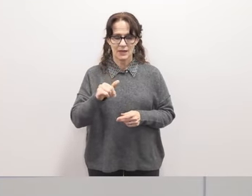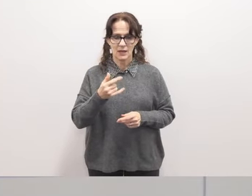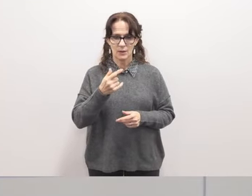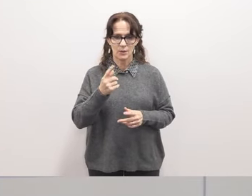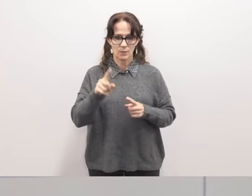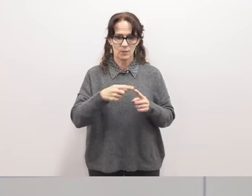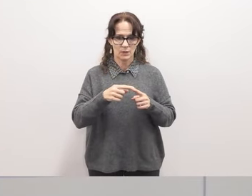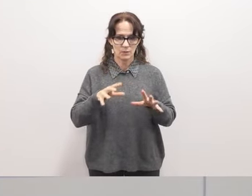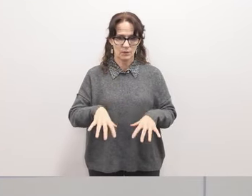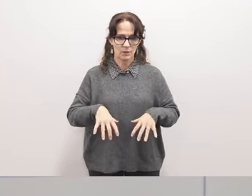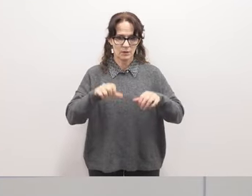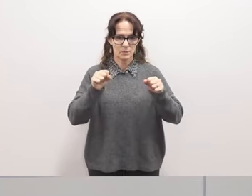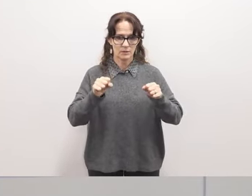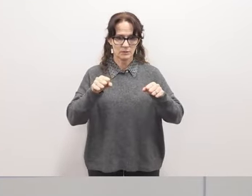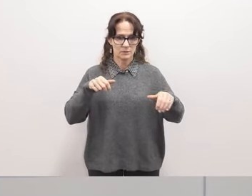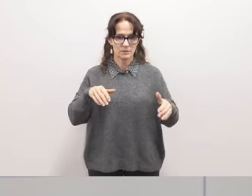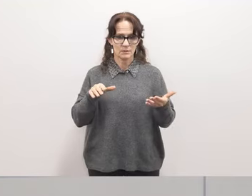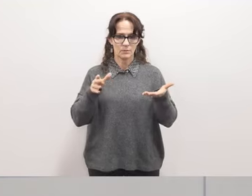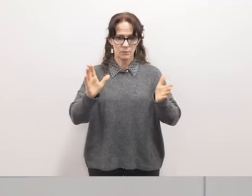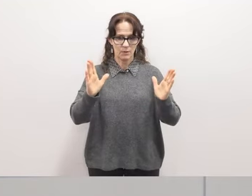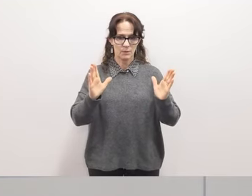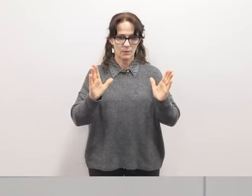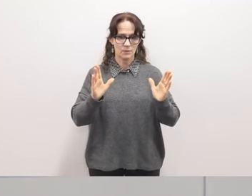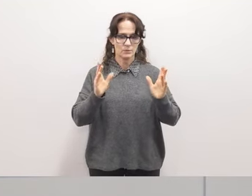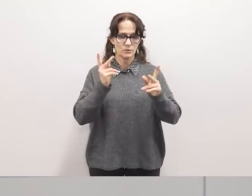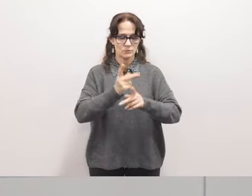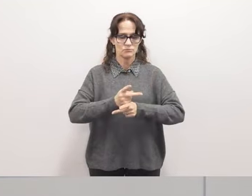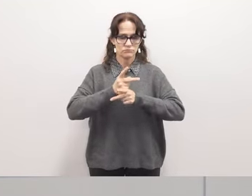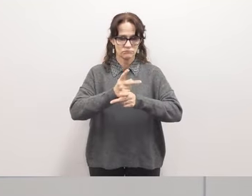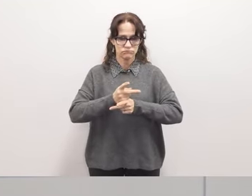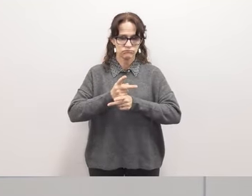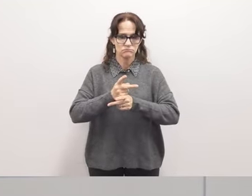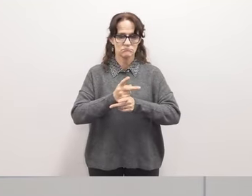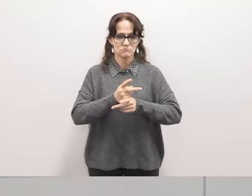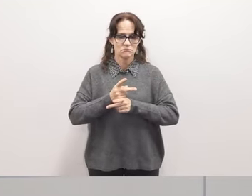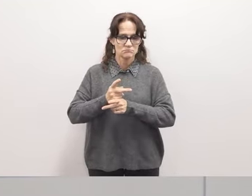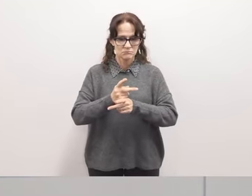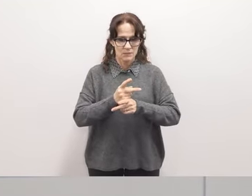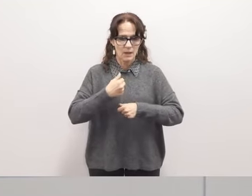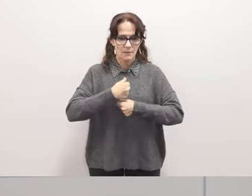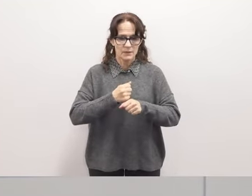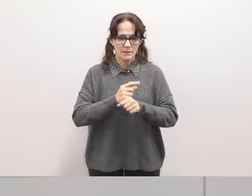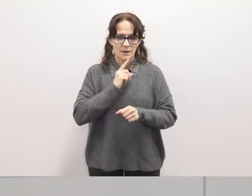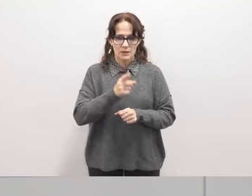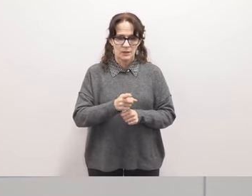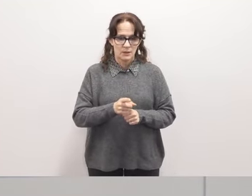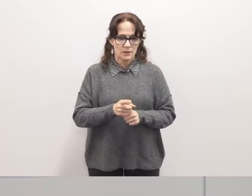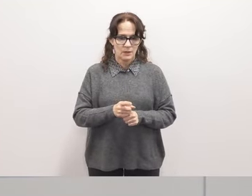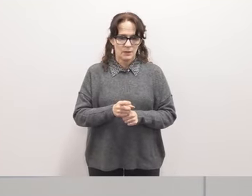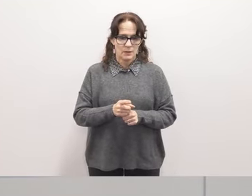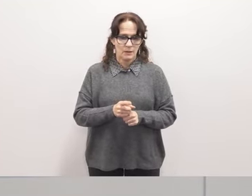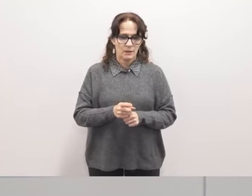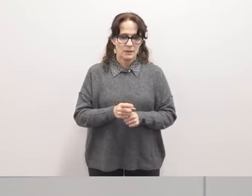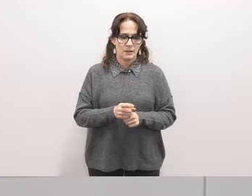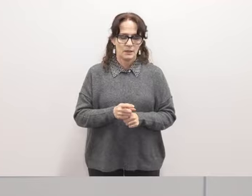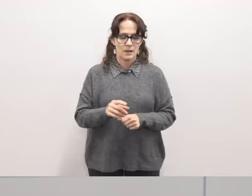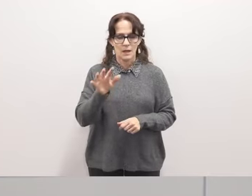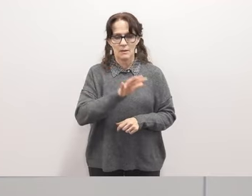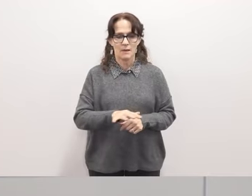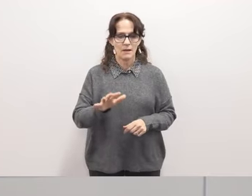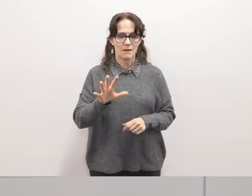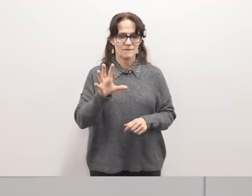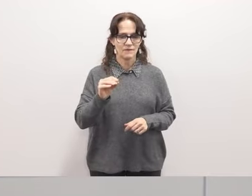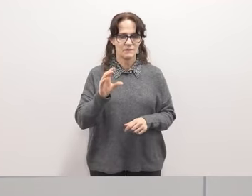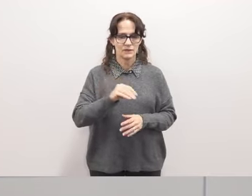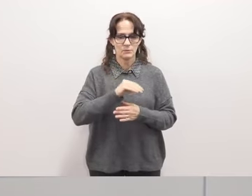when we adopted this approach to governance was that we want to make sure that we spend at least 50 percent